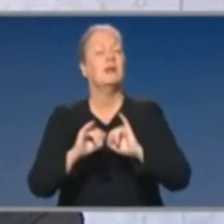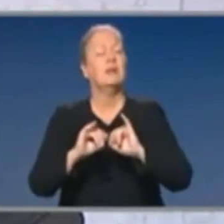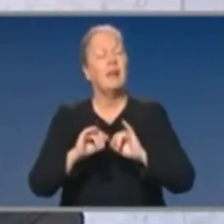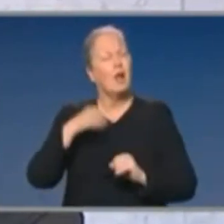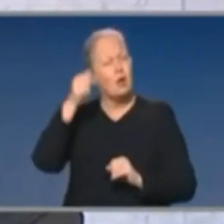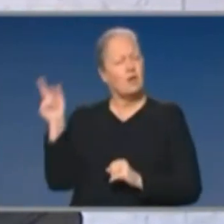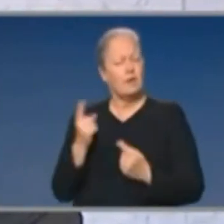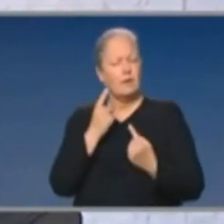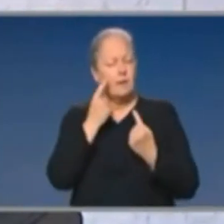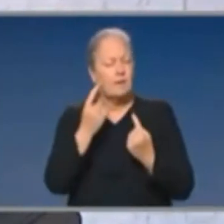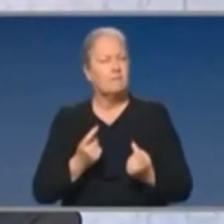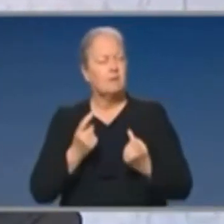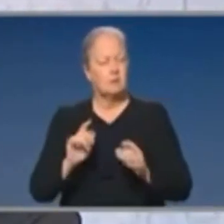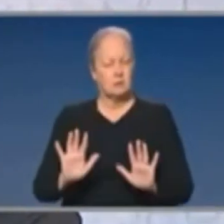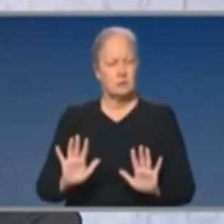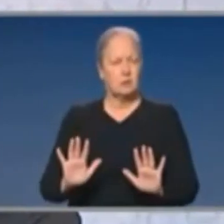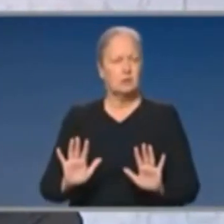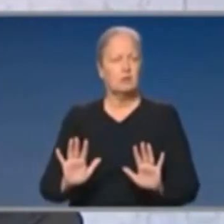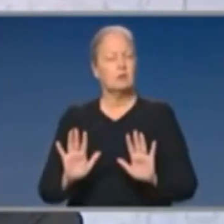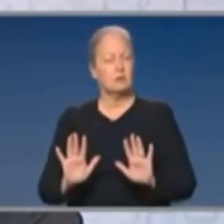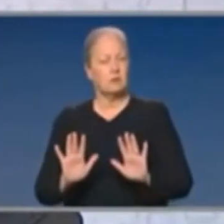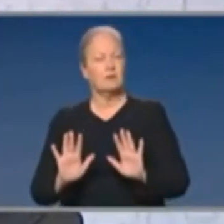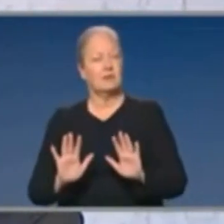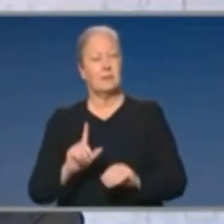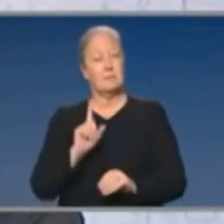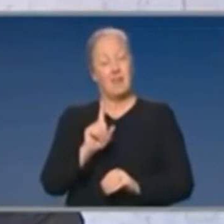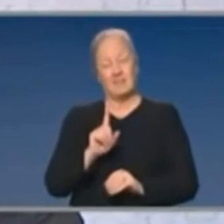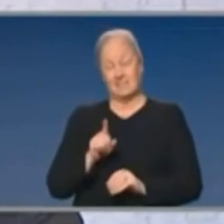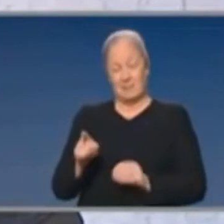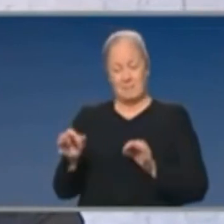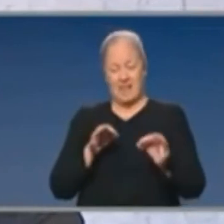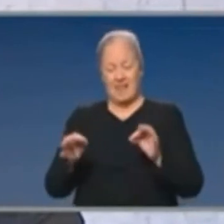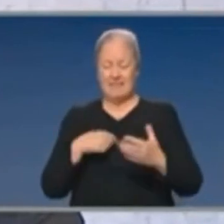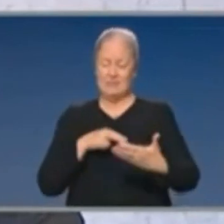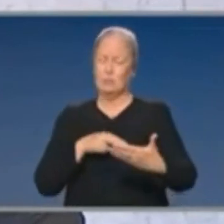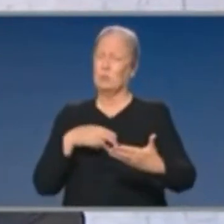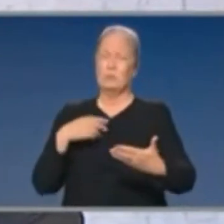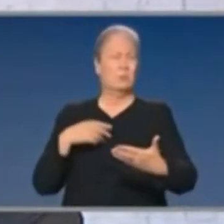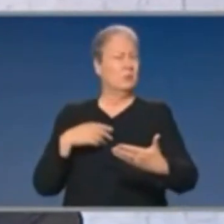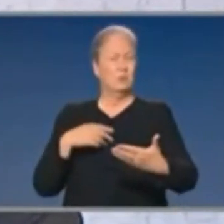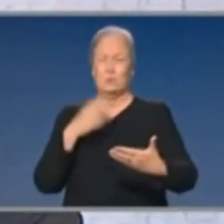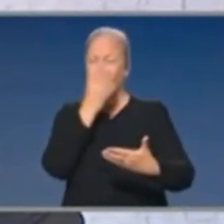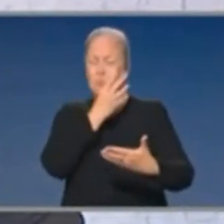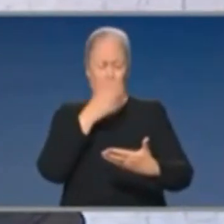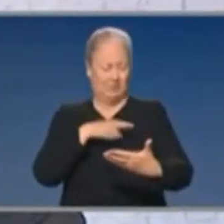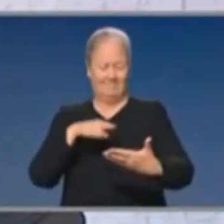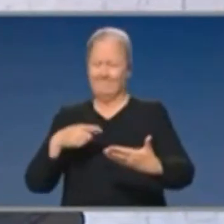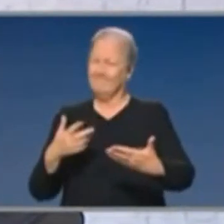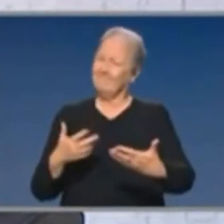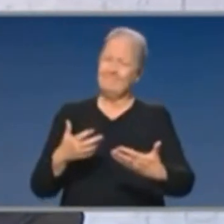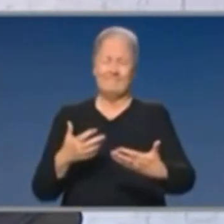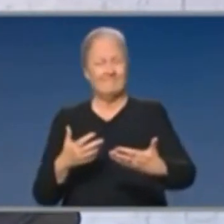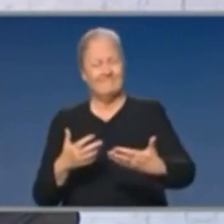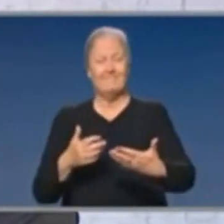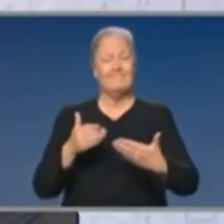important. But this plan has some very severe impacts, very severe impacts. And we also have to